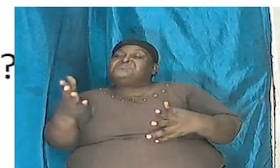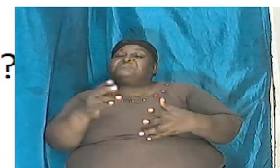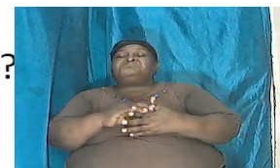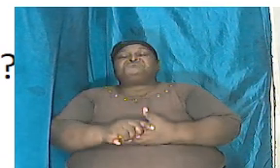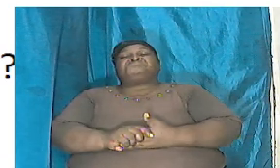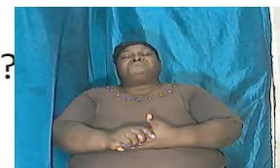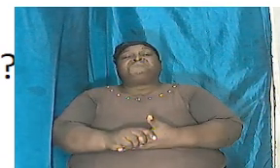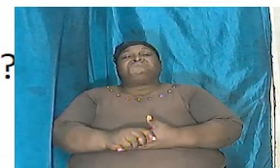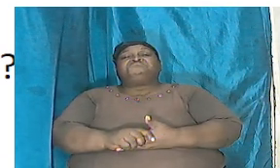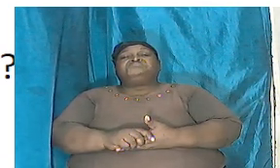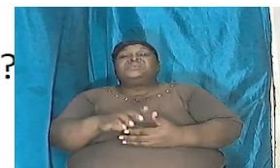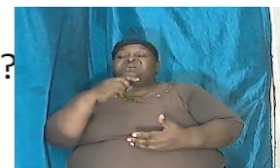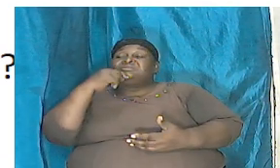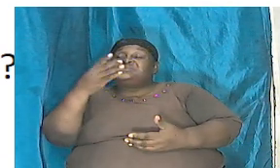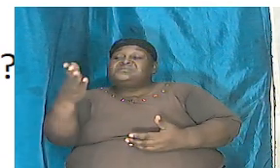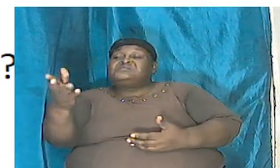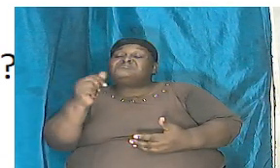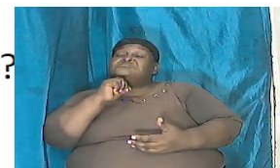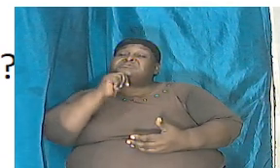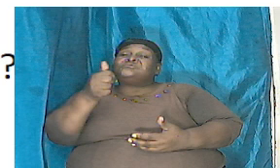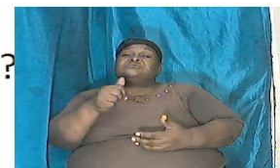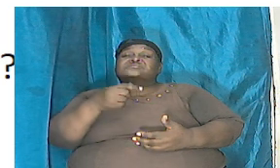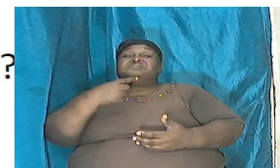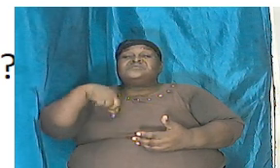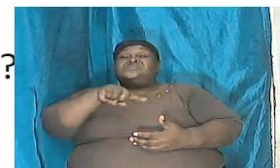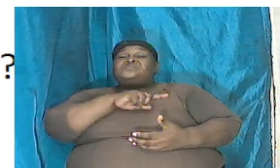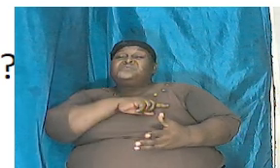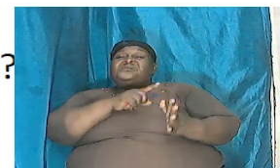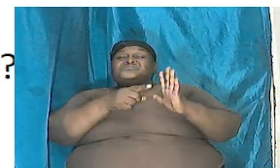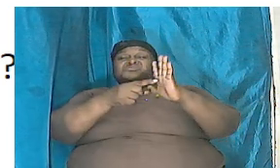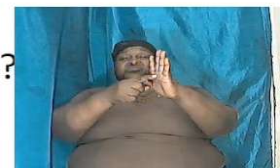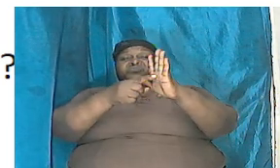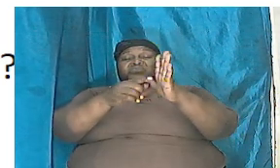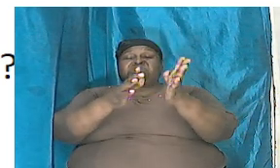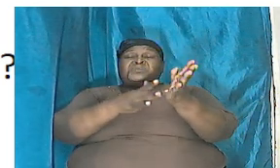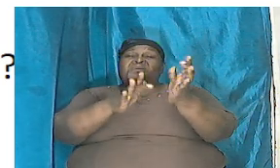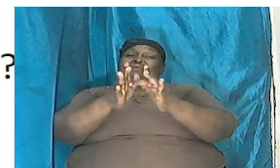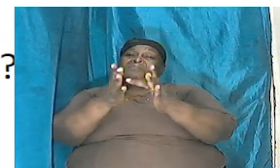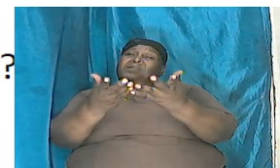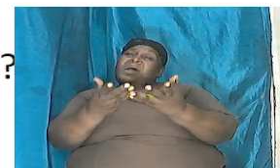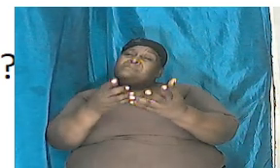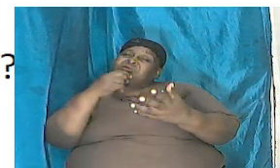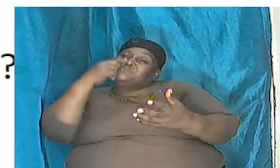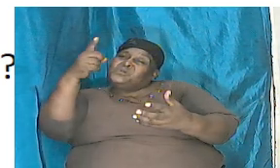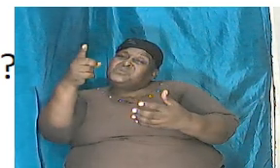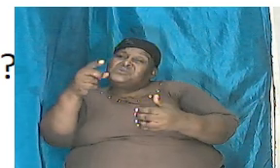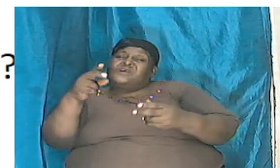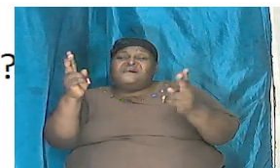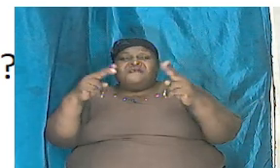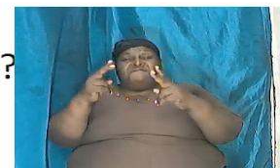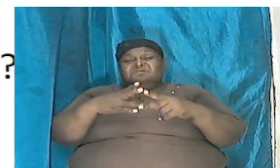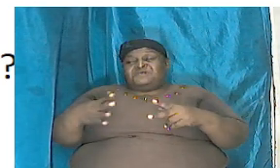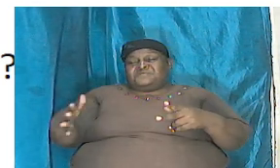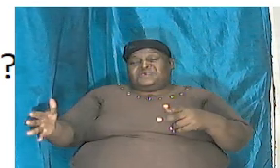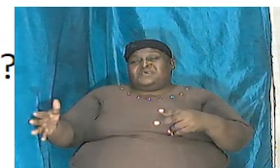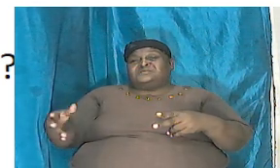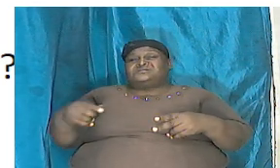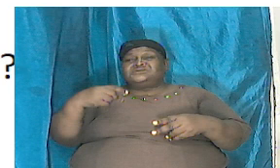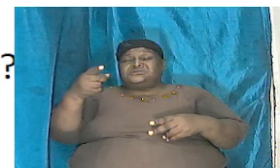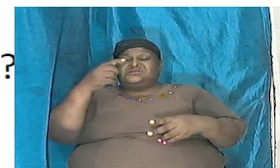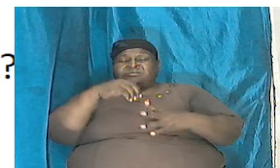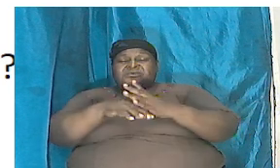say they are not because we have shown that the Bible spoke to some of the very things that they say are not in the Bible